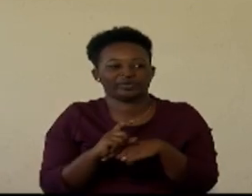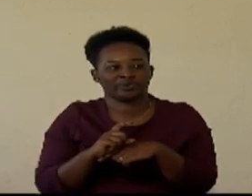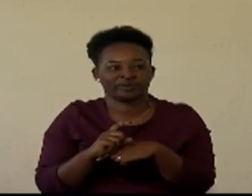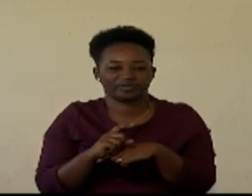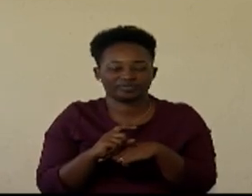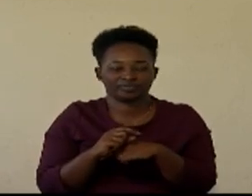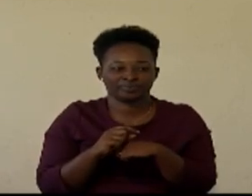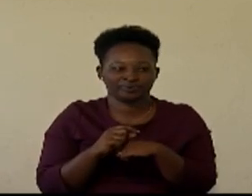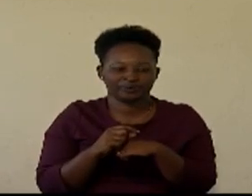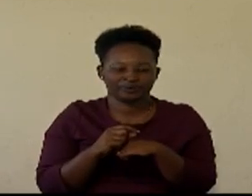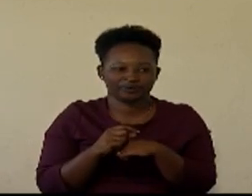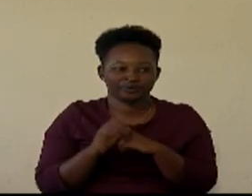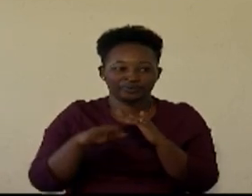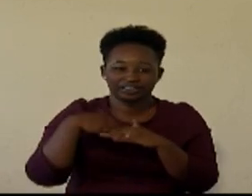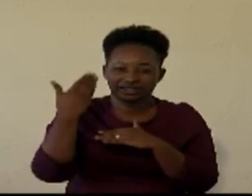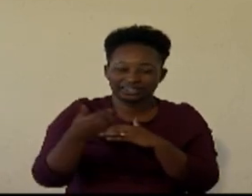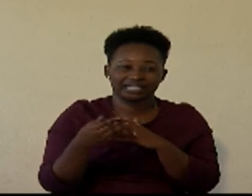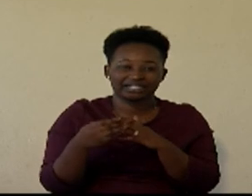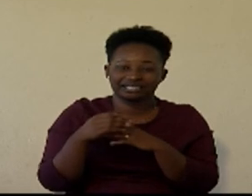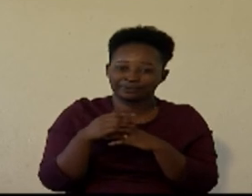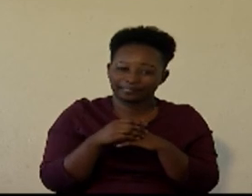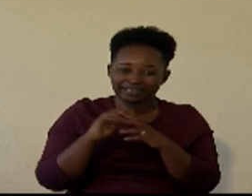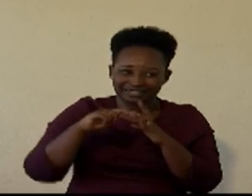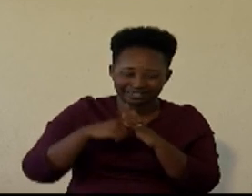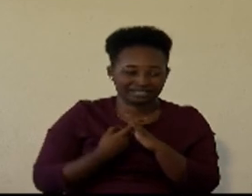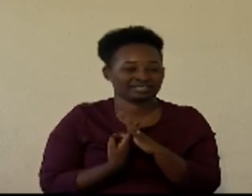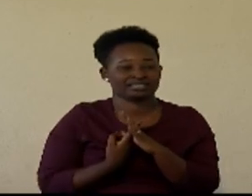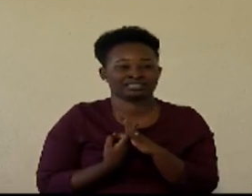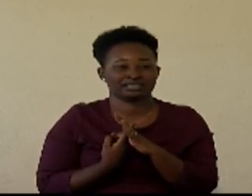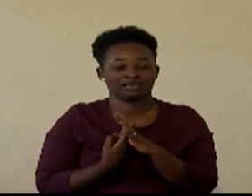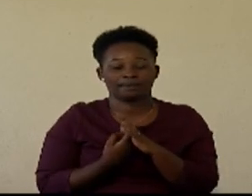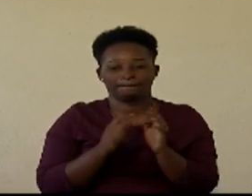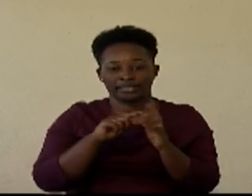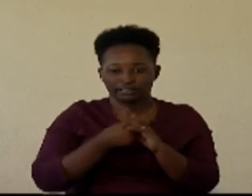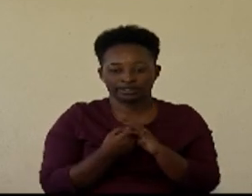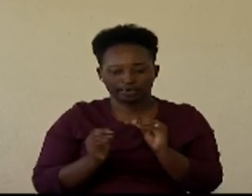primary tumor then metastasis they now move